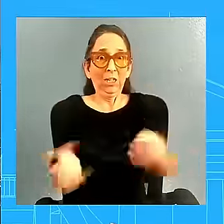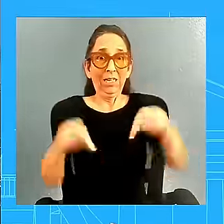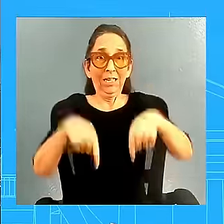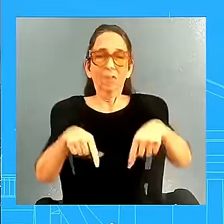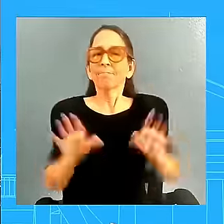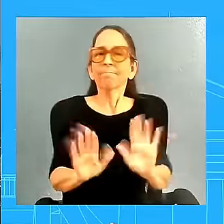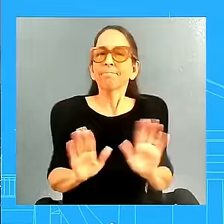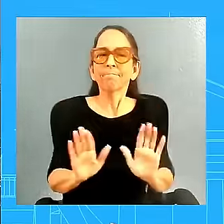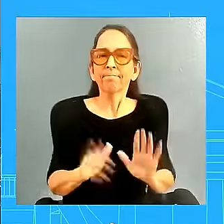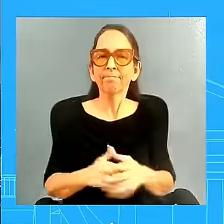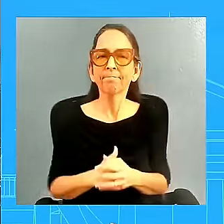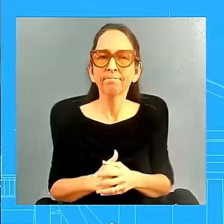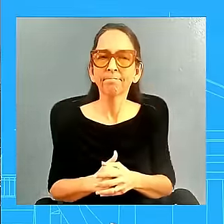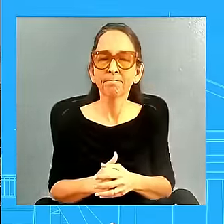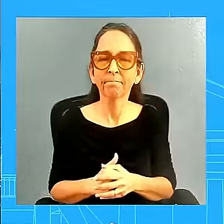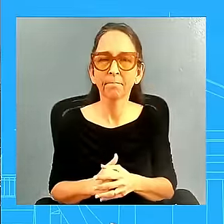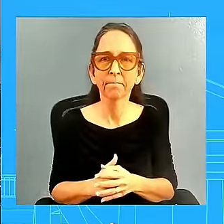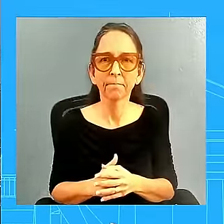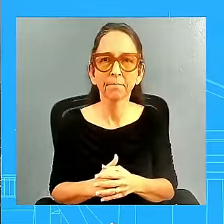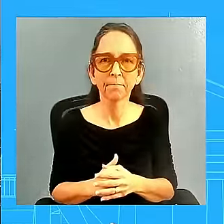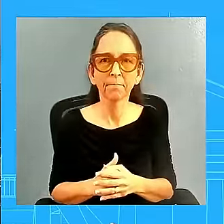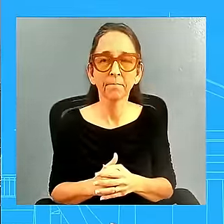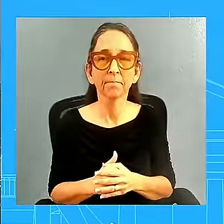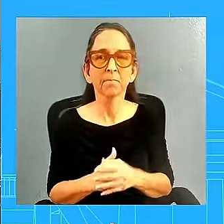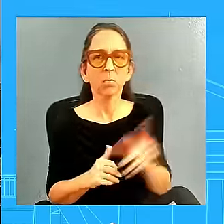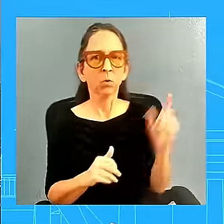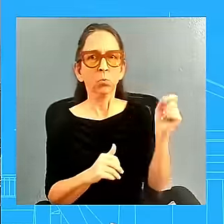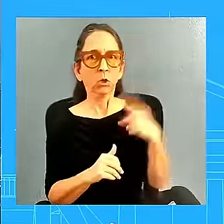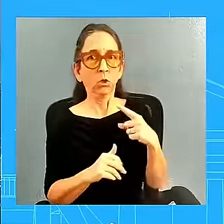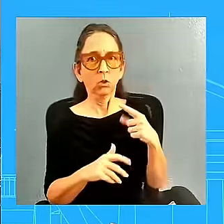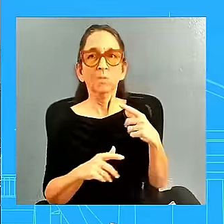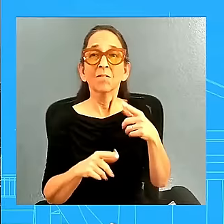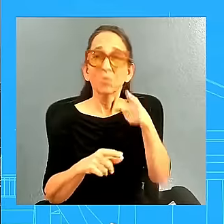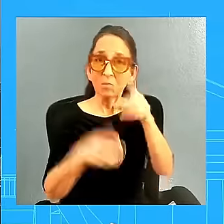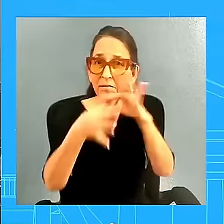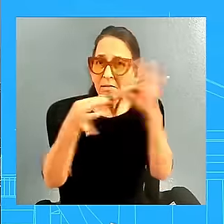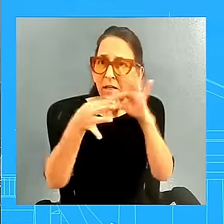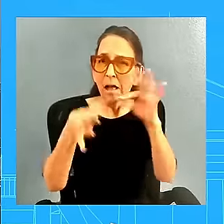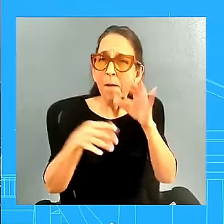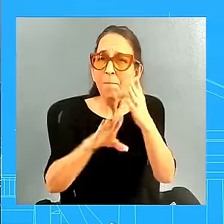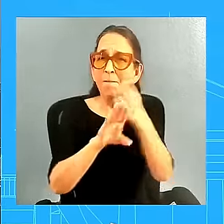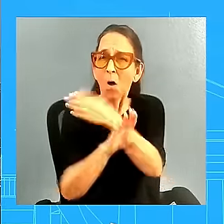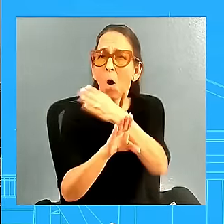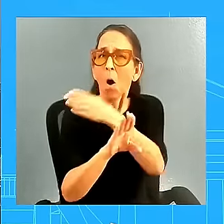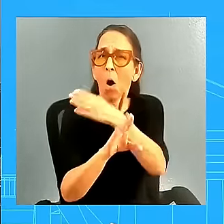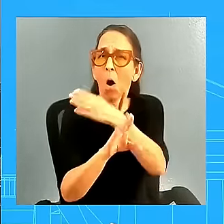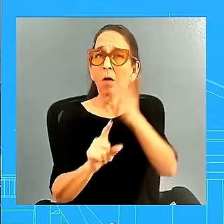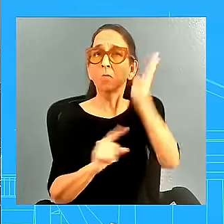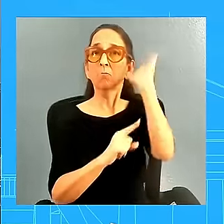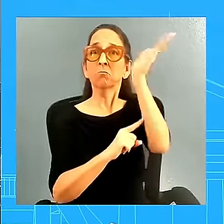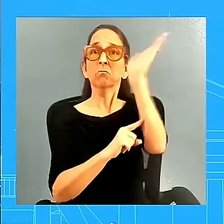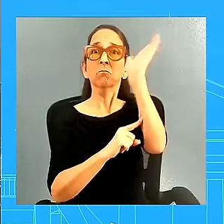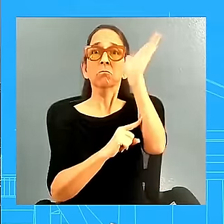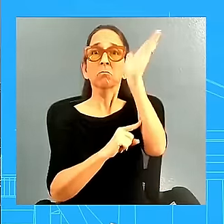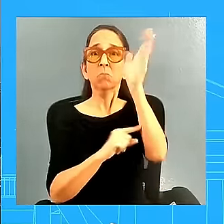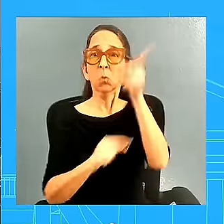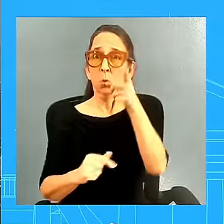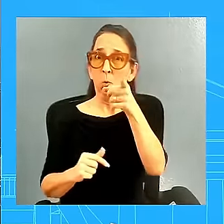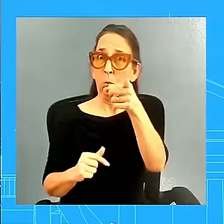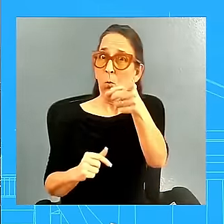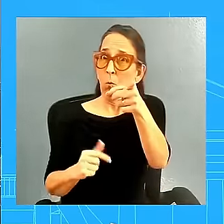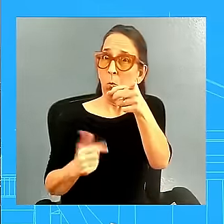briefing that the United States does not reflect other countries' intelligence